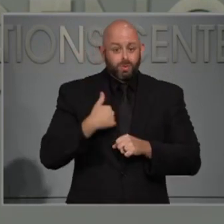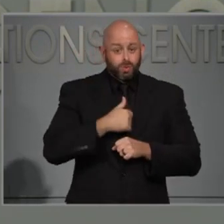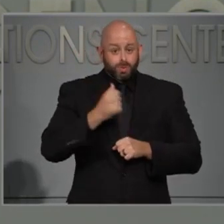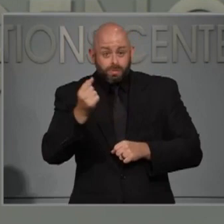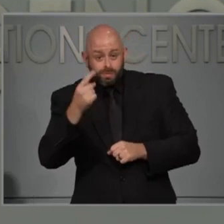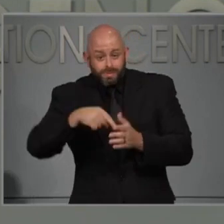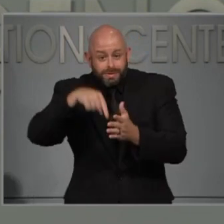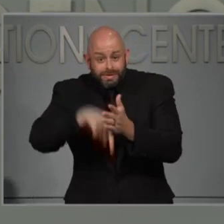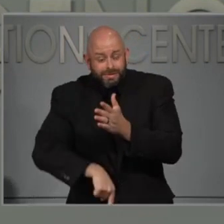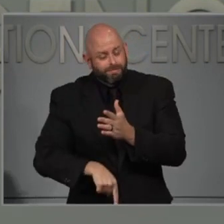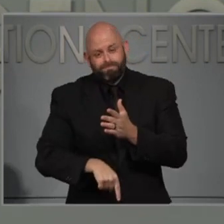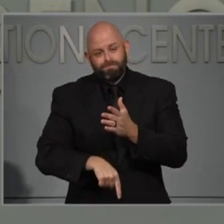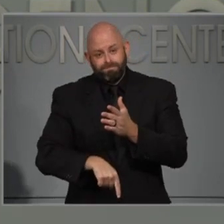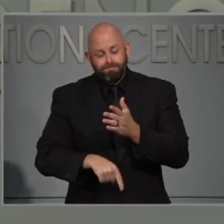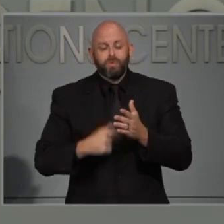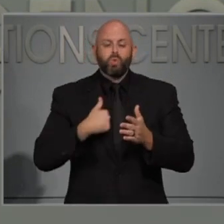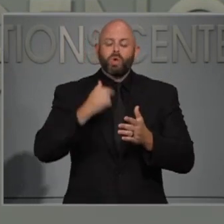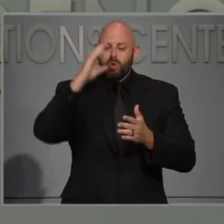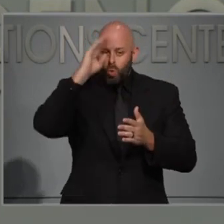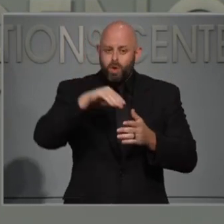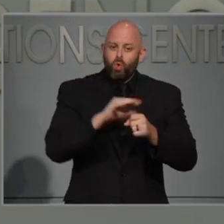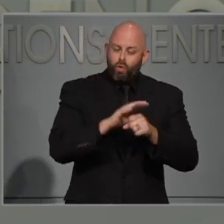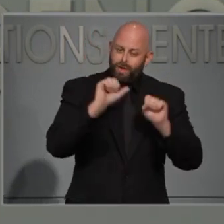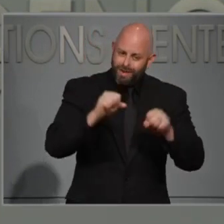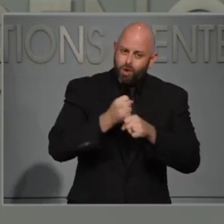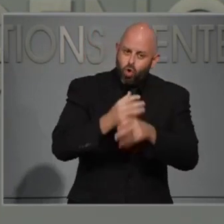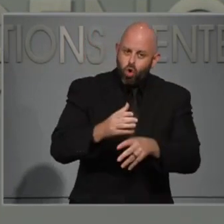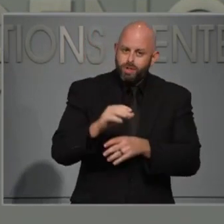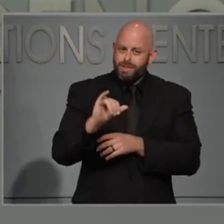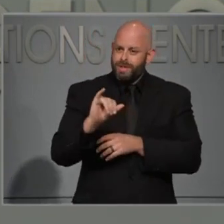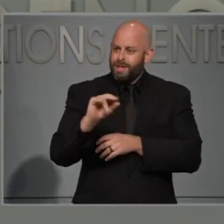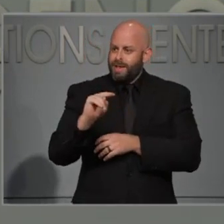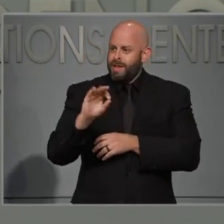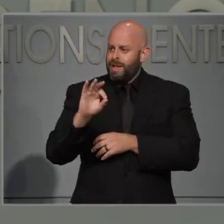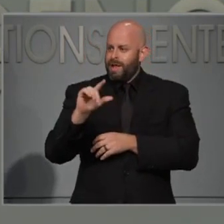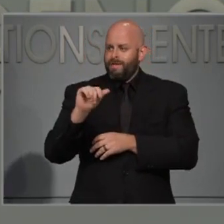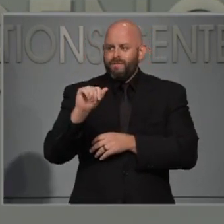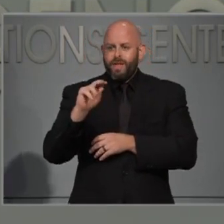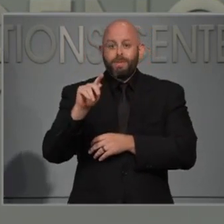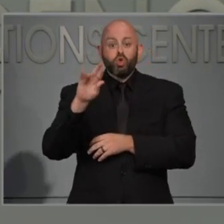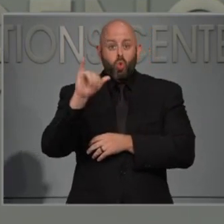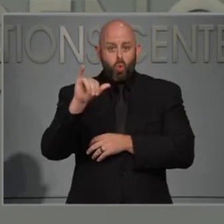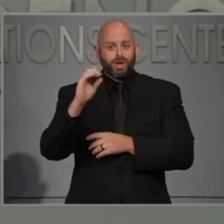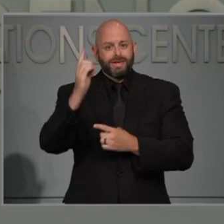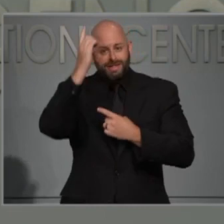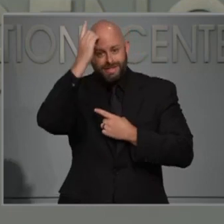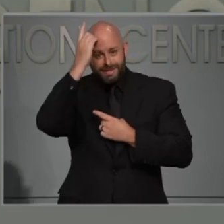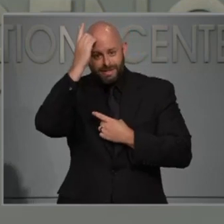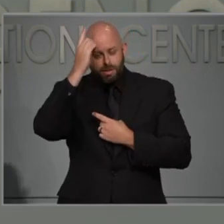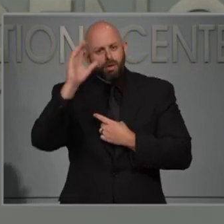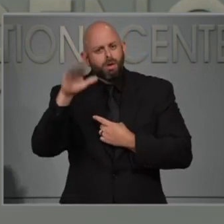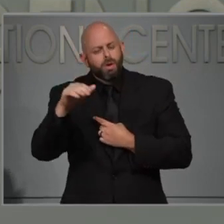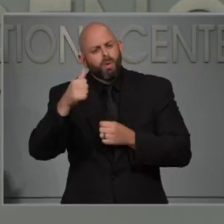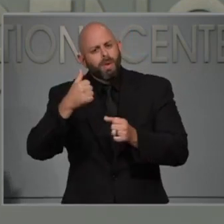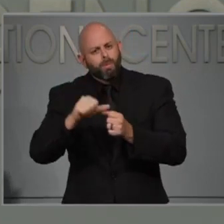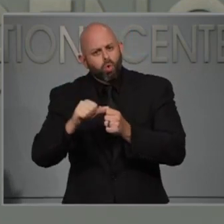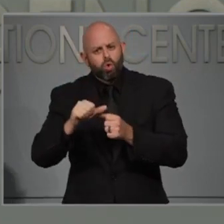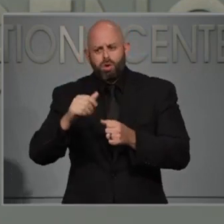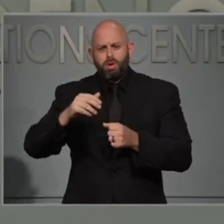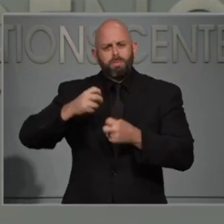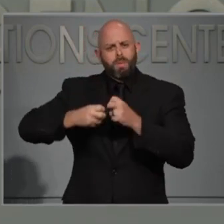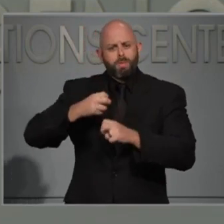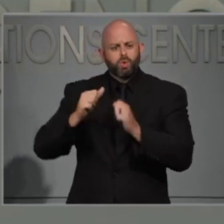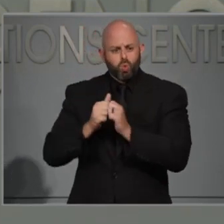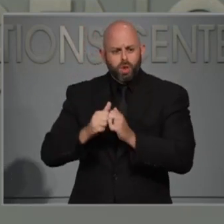inflammatory disease, particularly we're seeing this new multi-inflammatory disease of children. But we're also seeing